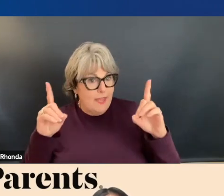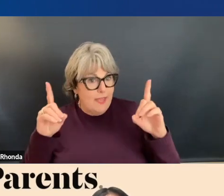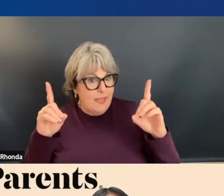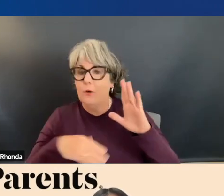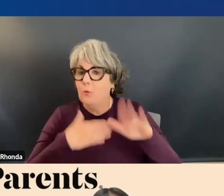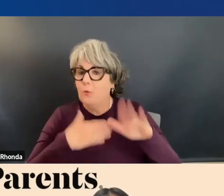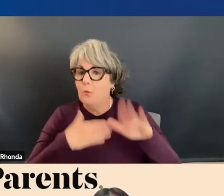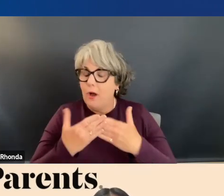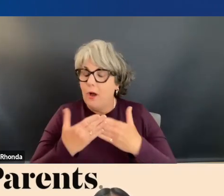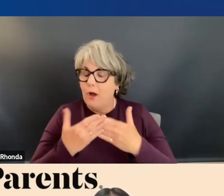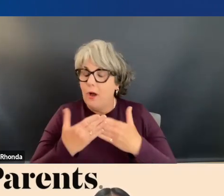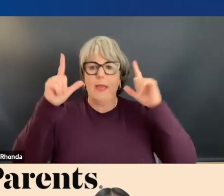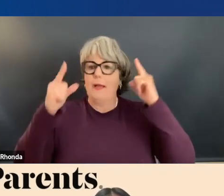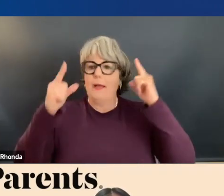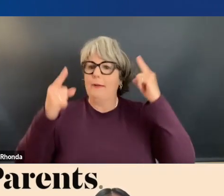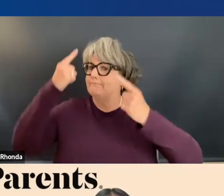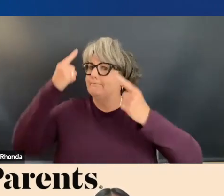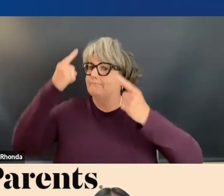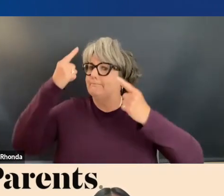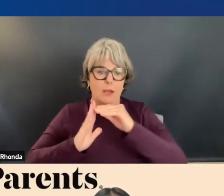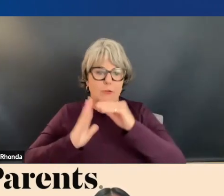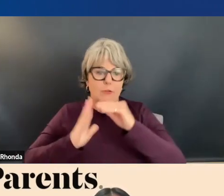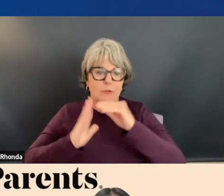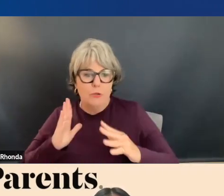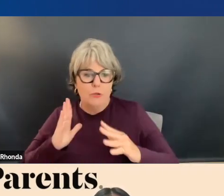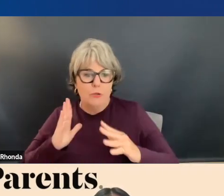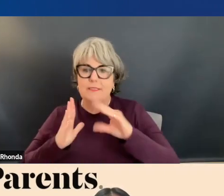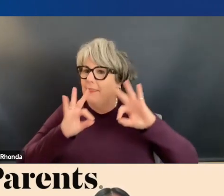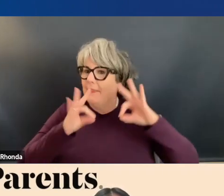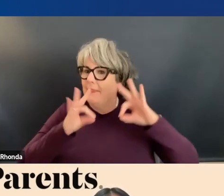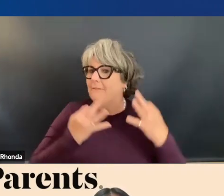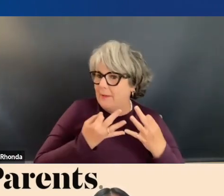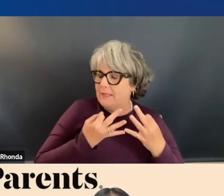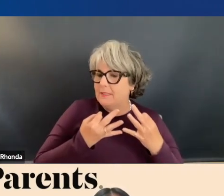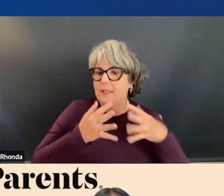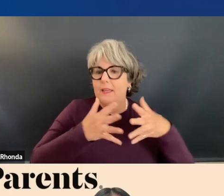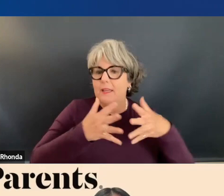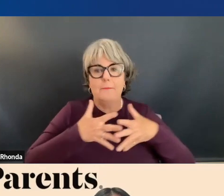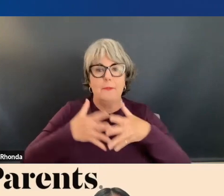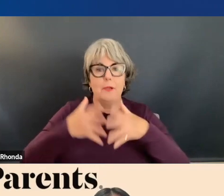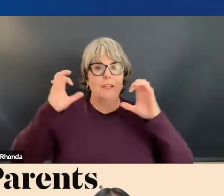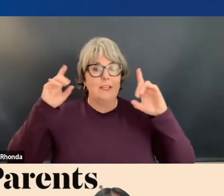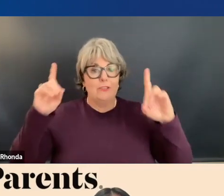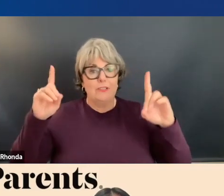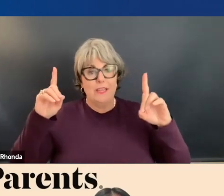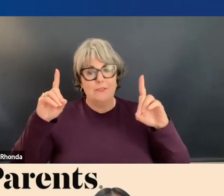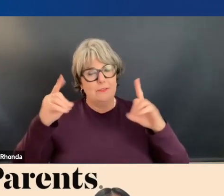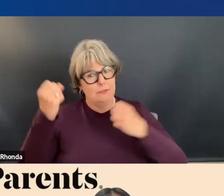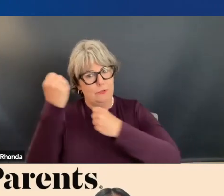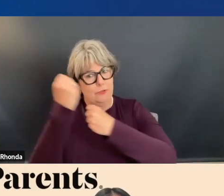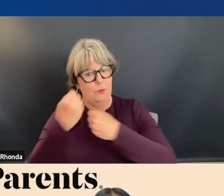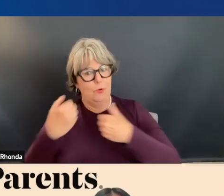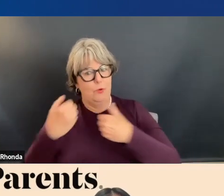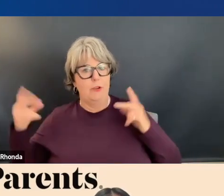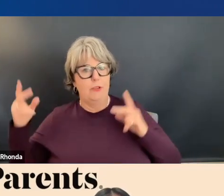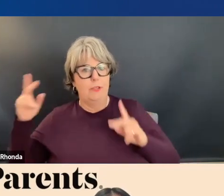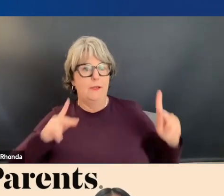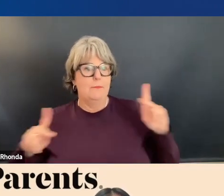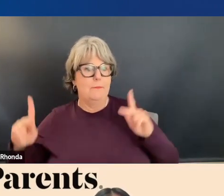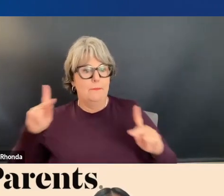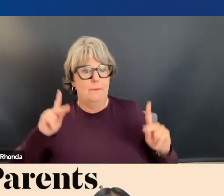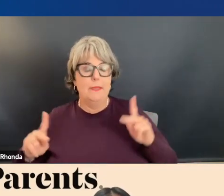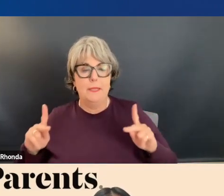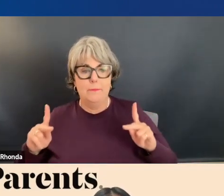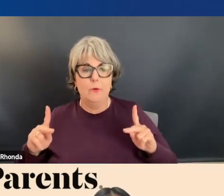wakes up and thinks about our students and their families and how our nation's education system can better support our young people to engage in